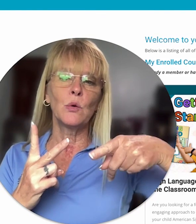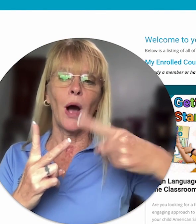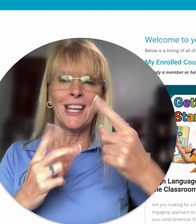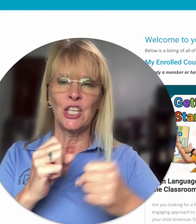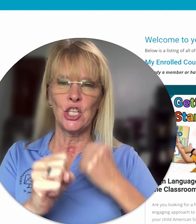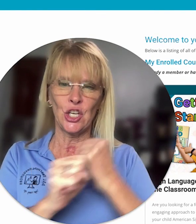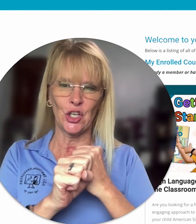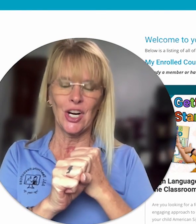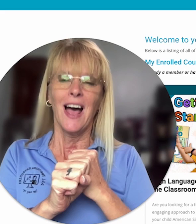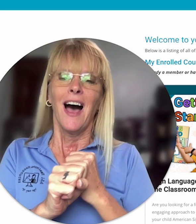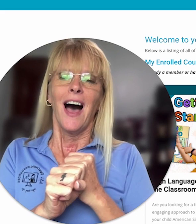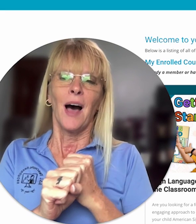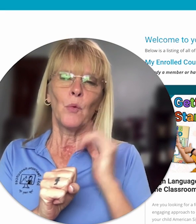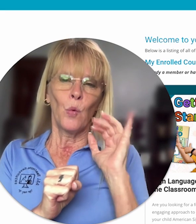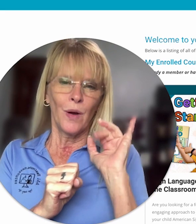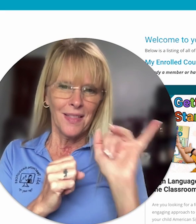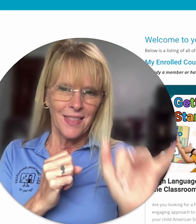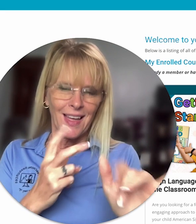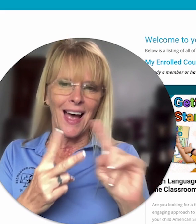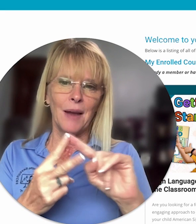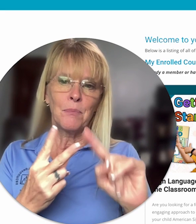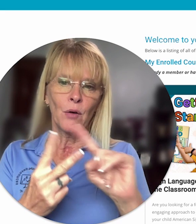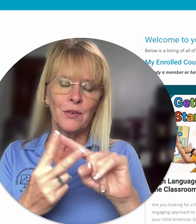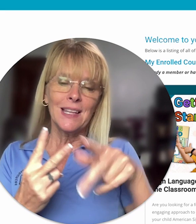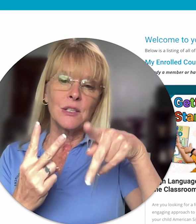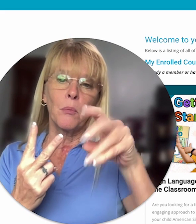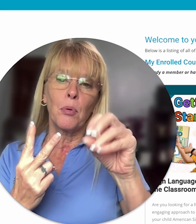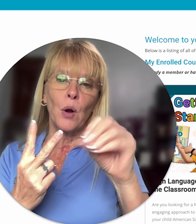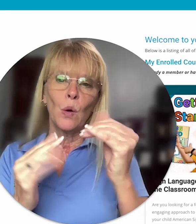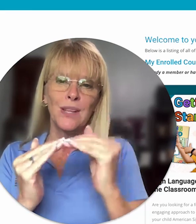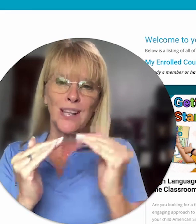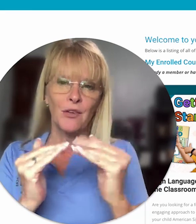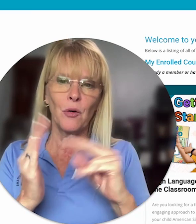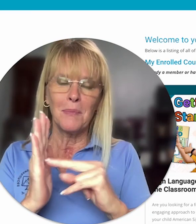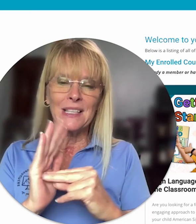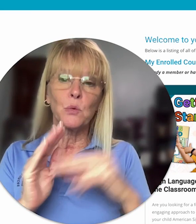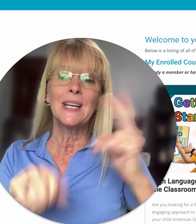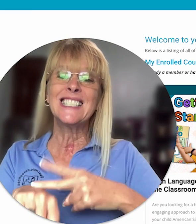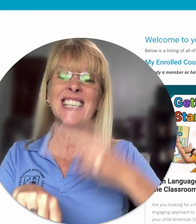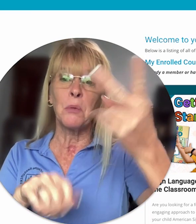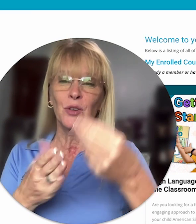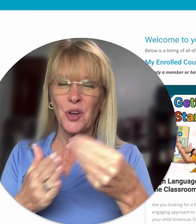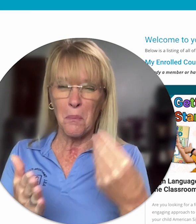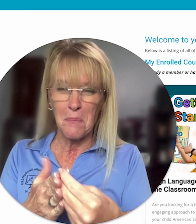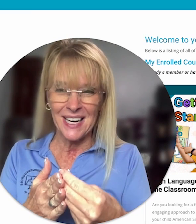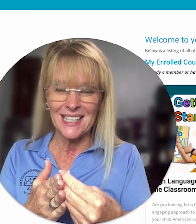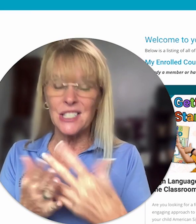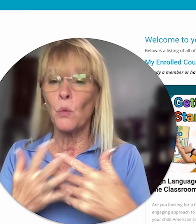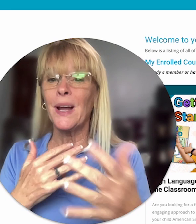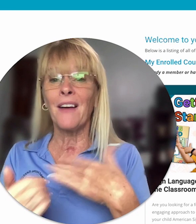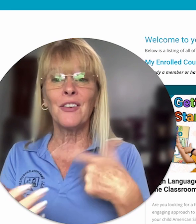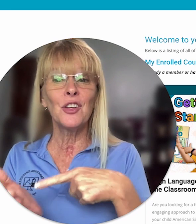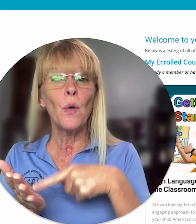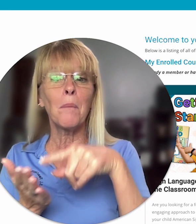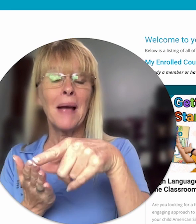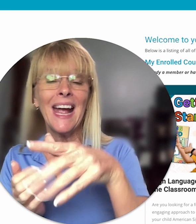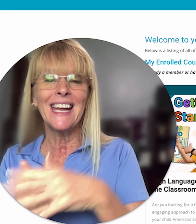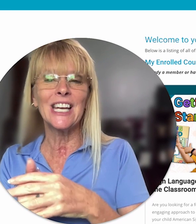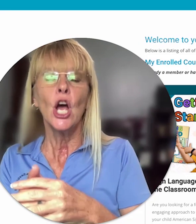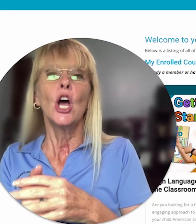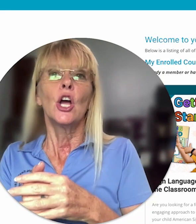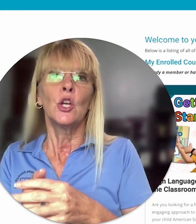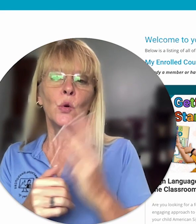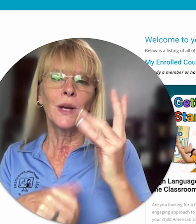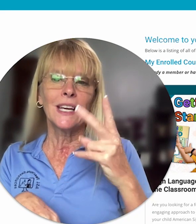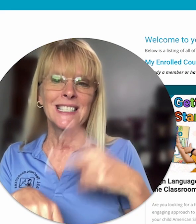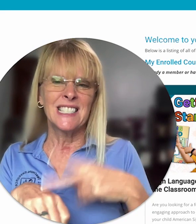and do a year with that both of these on pro level means we double your money so whatever you are paying